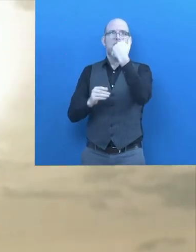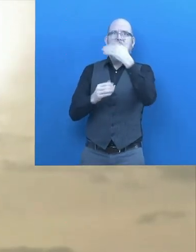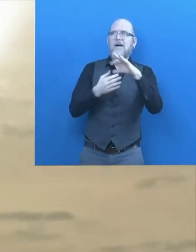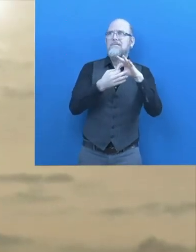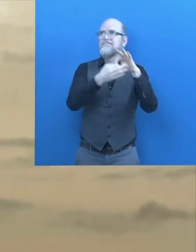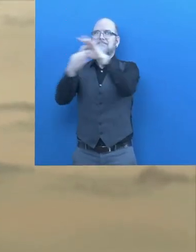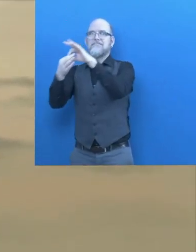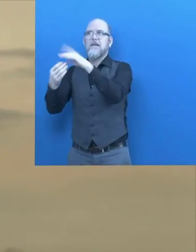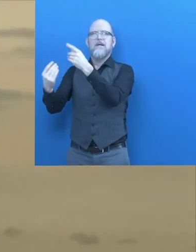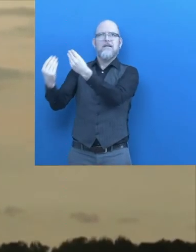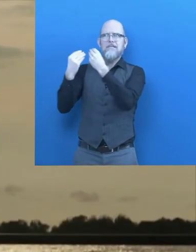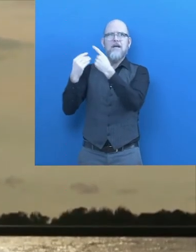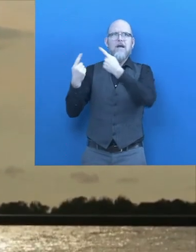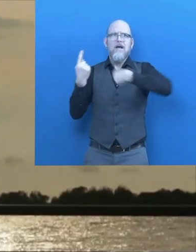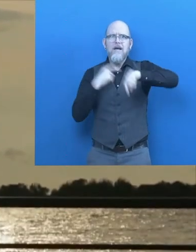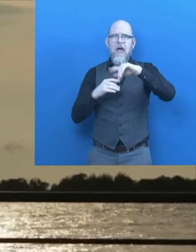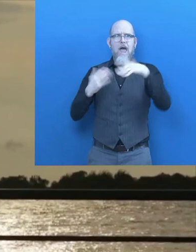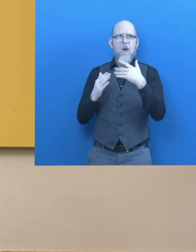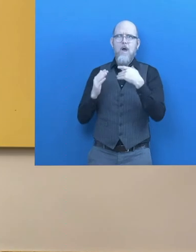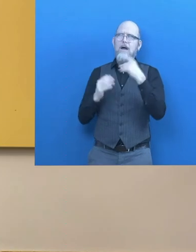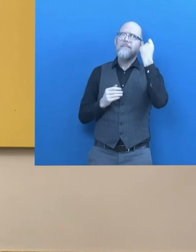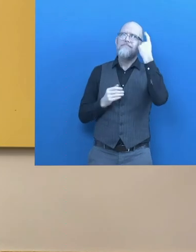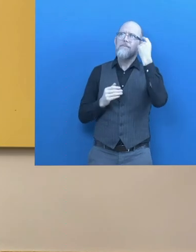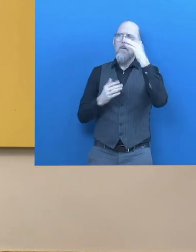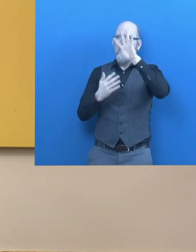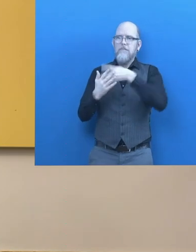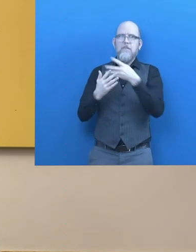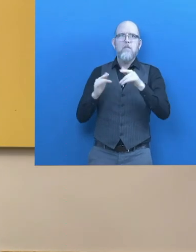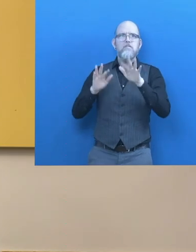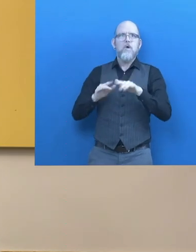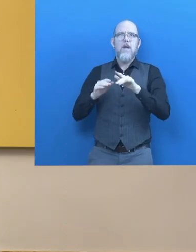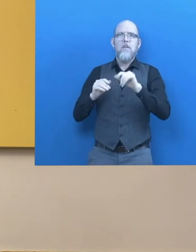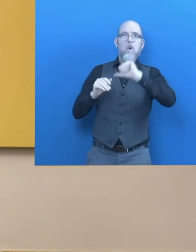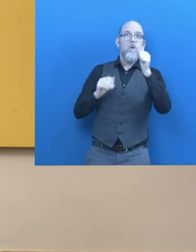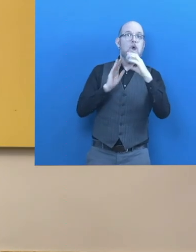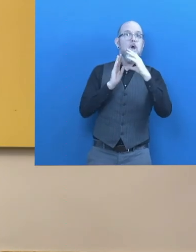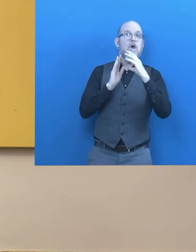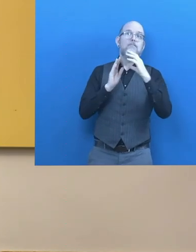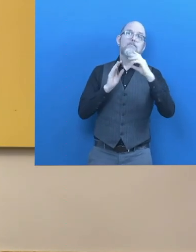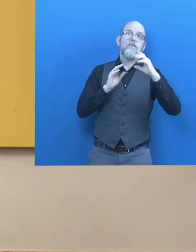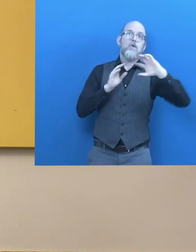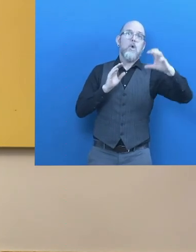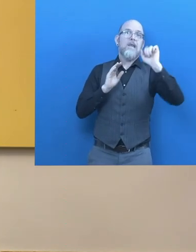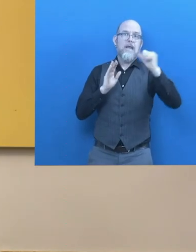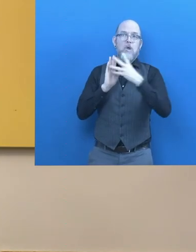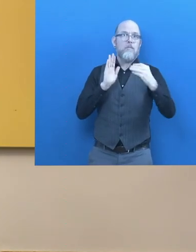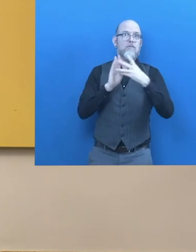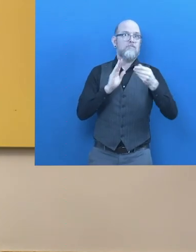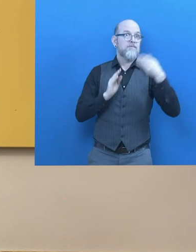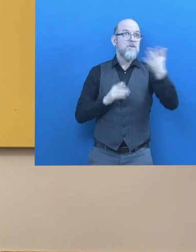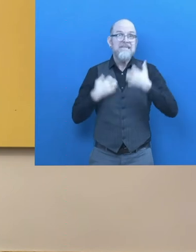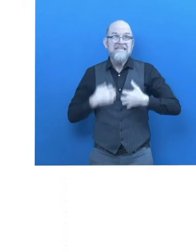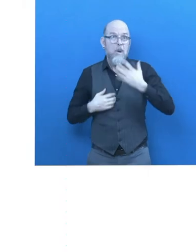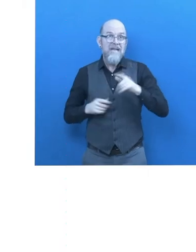can we take the solution for other countries. So, everyone who is interested in knowing more, please contact